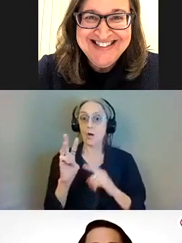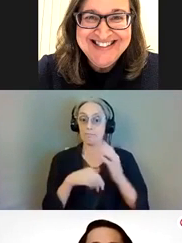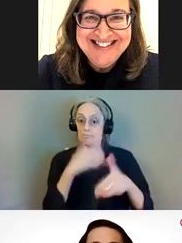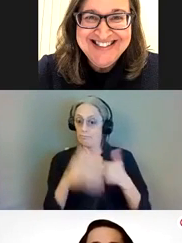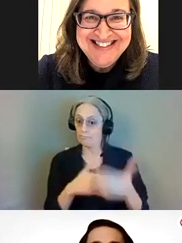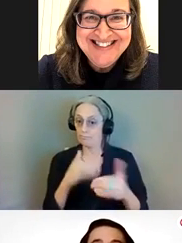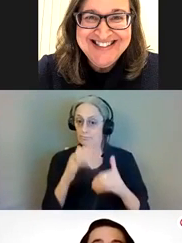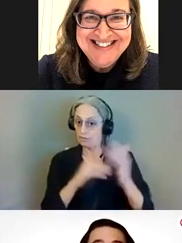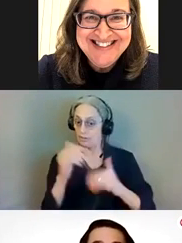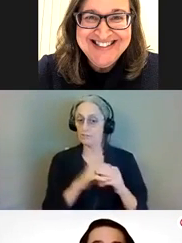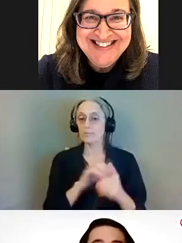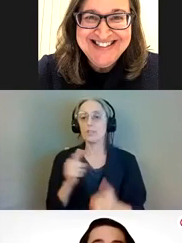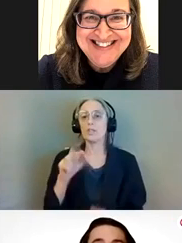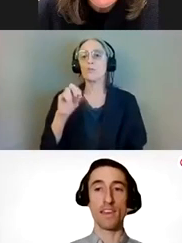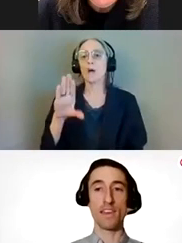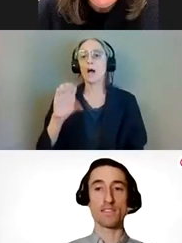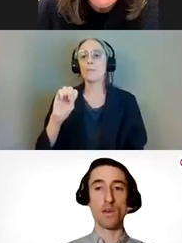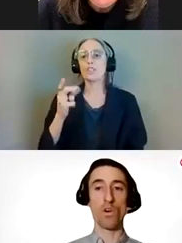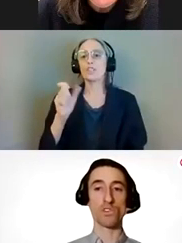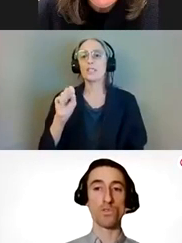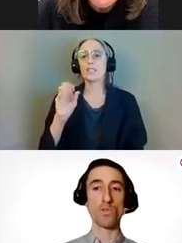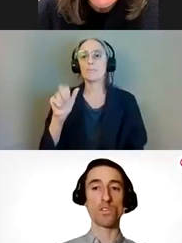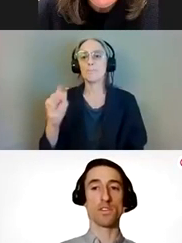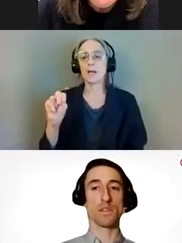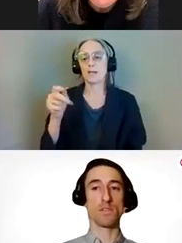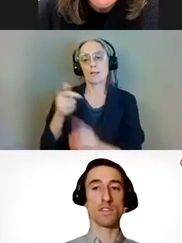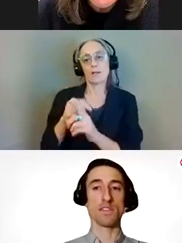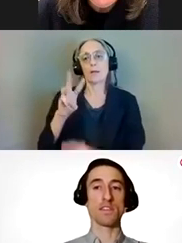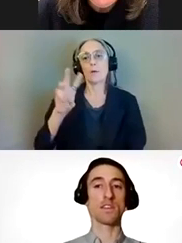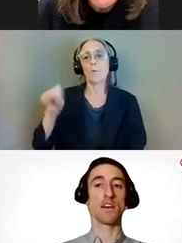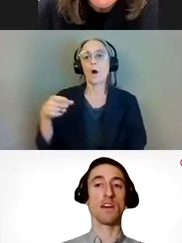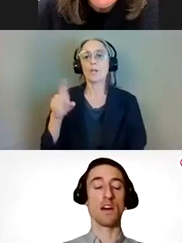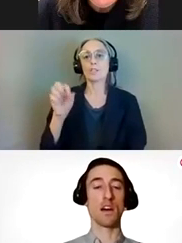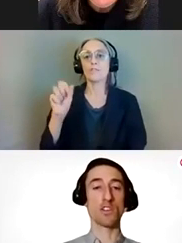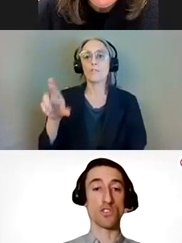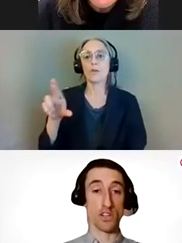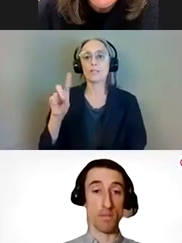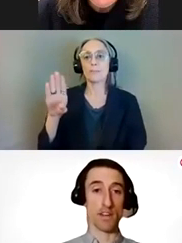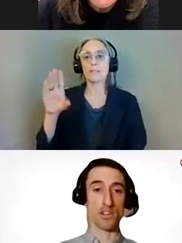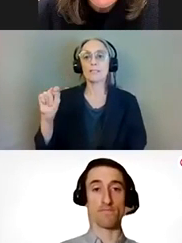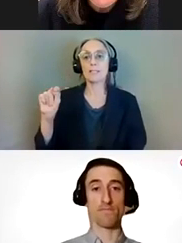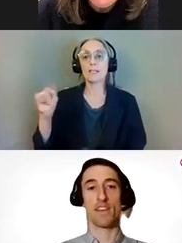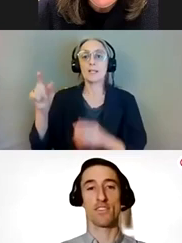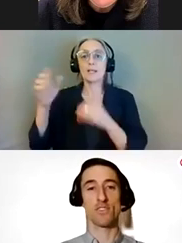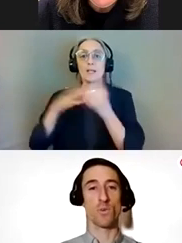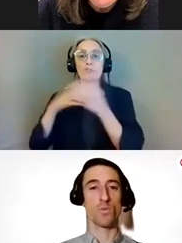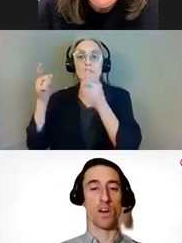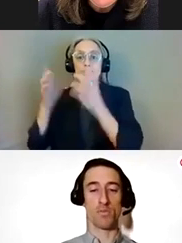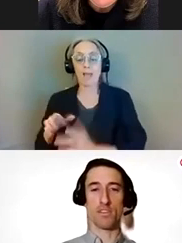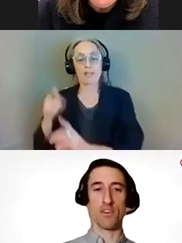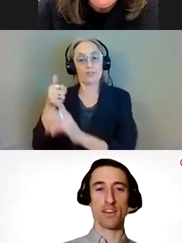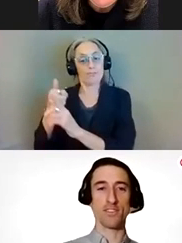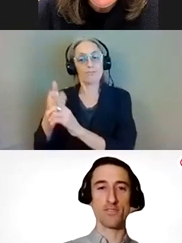over to Rob Cheeseman. He's a Walsh floor DBT construction manager. So,